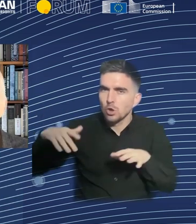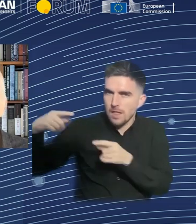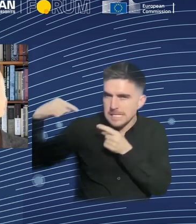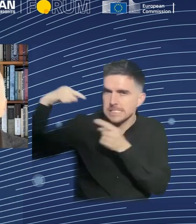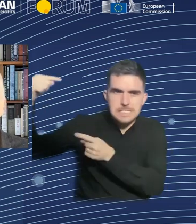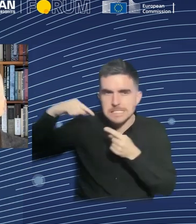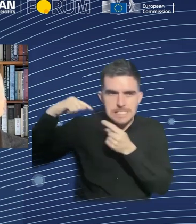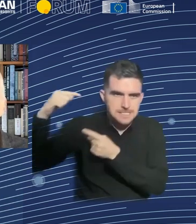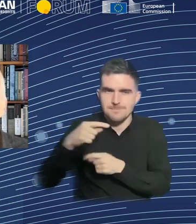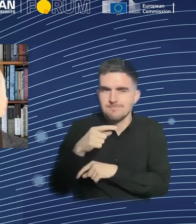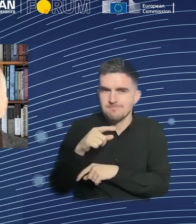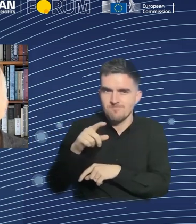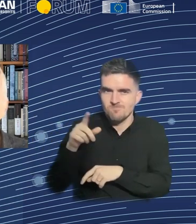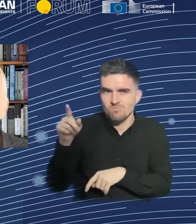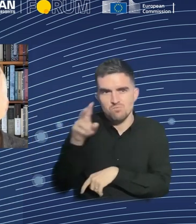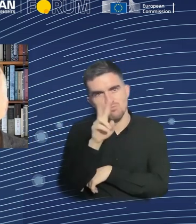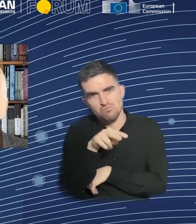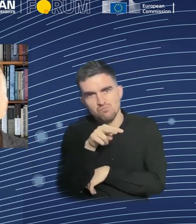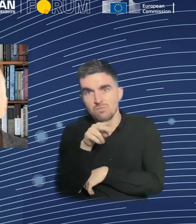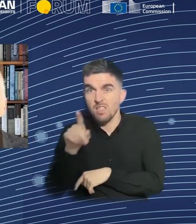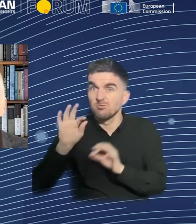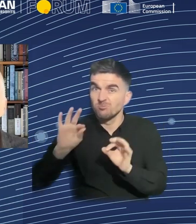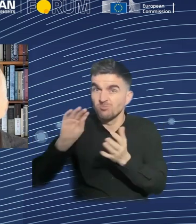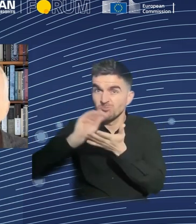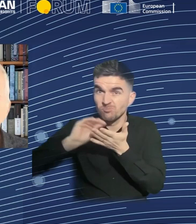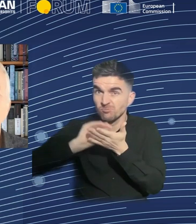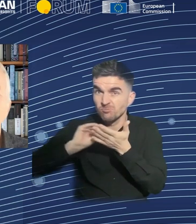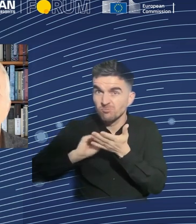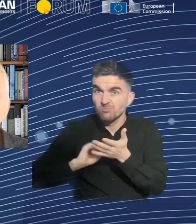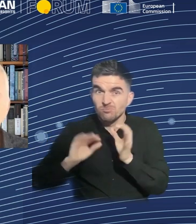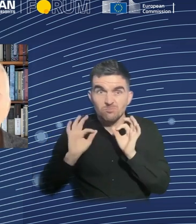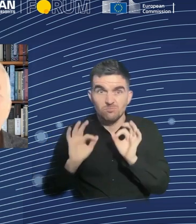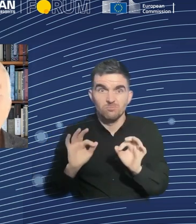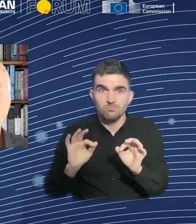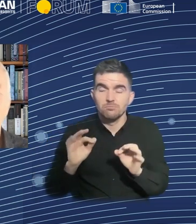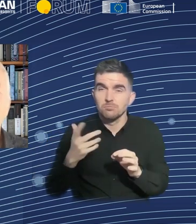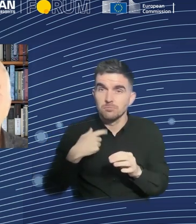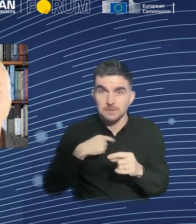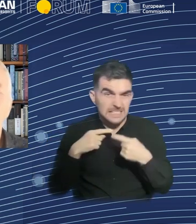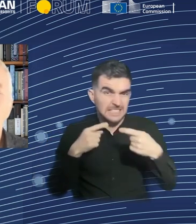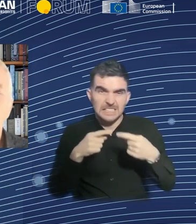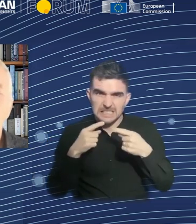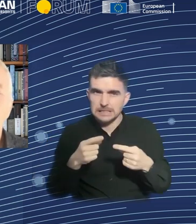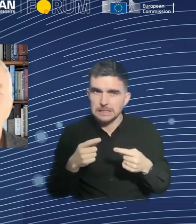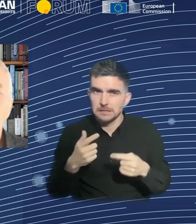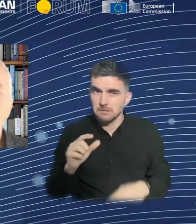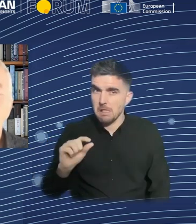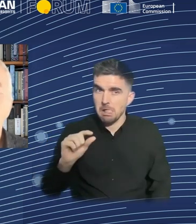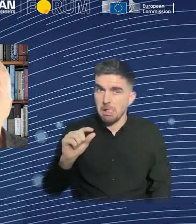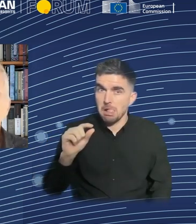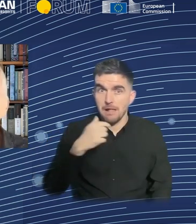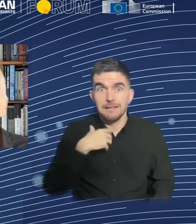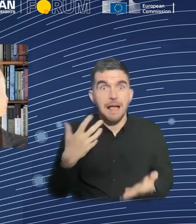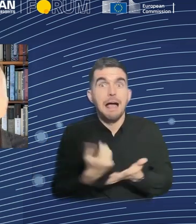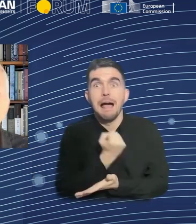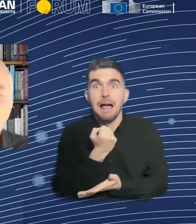what we fight with is so small. And when we win, it makes us small. Right?